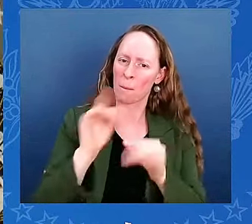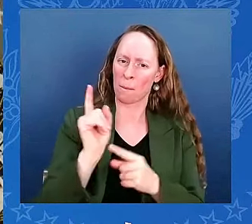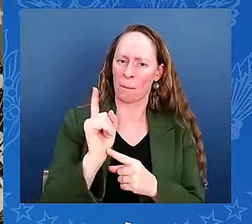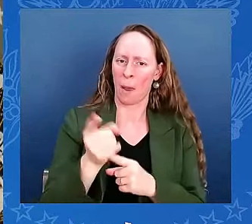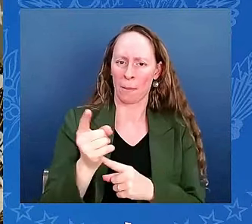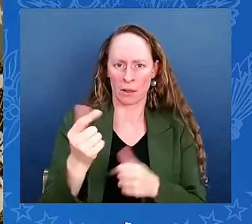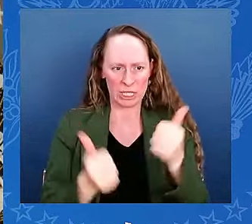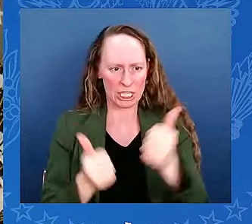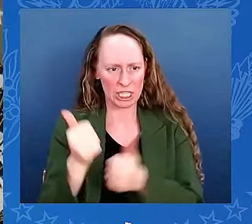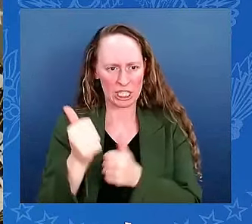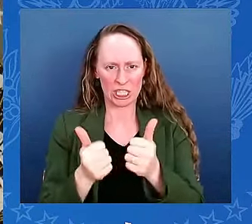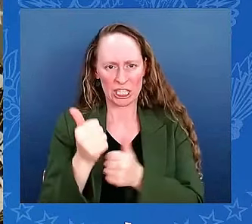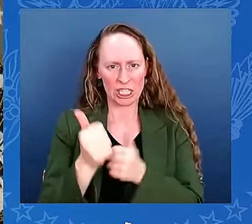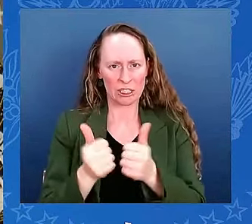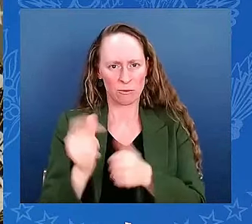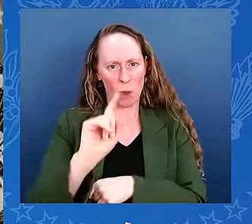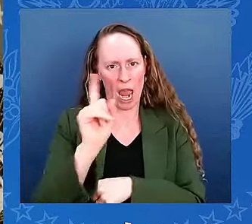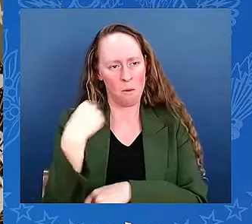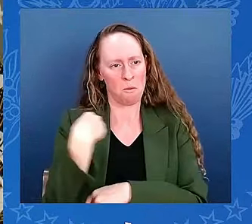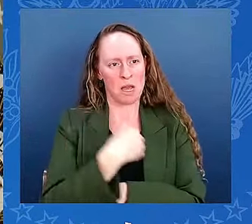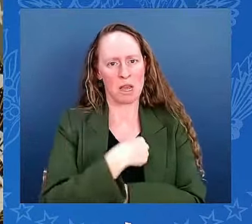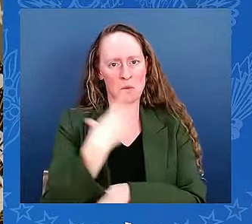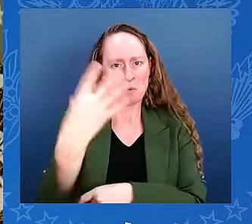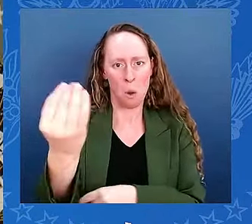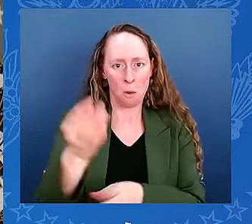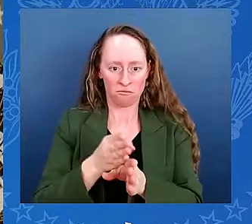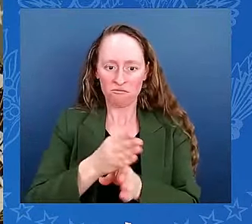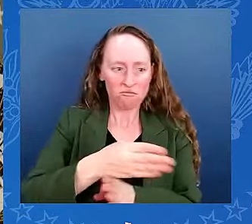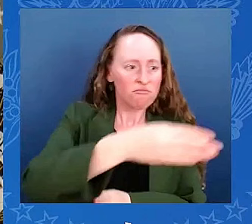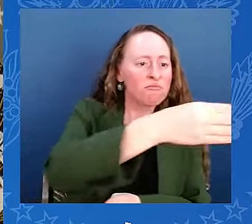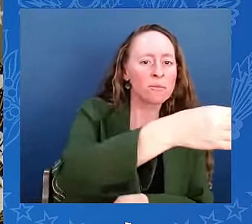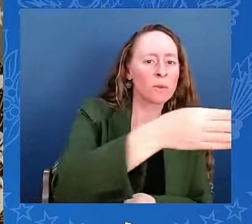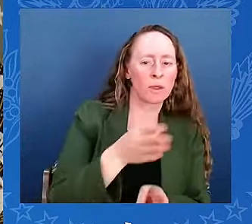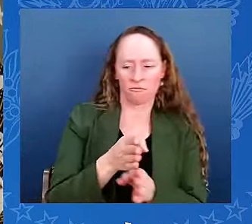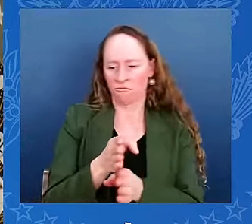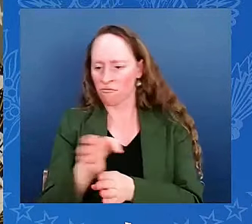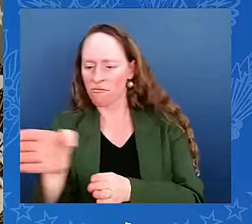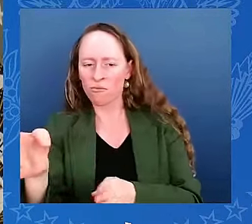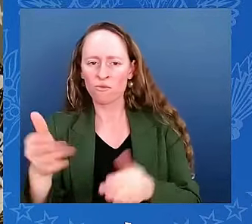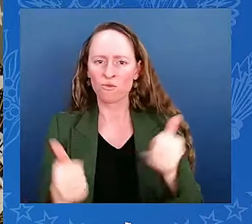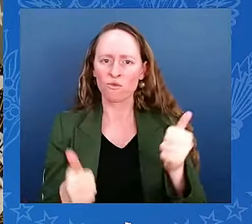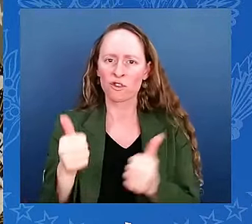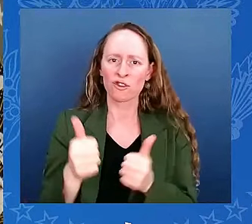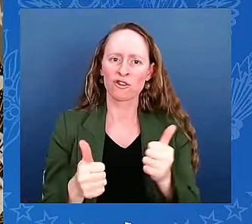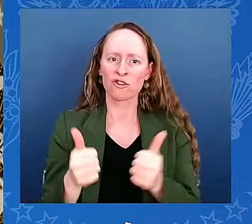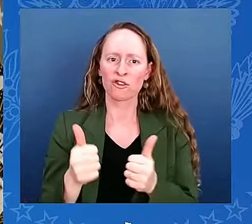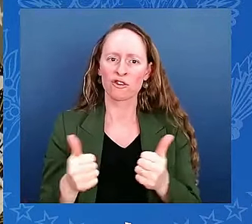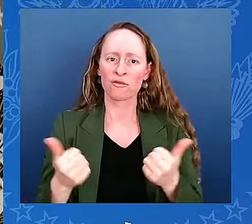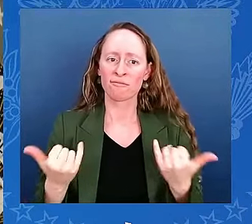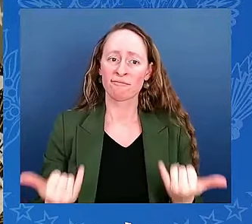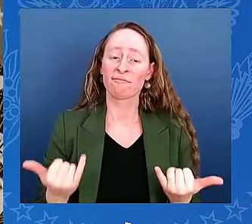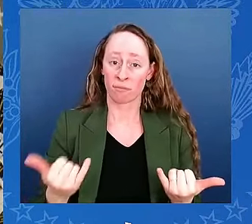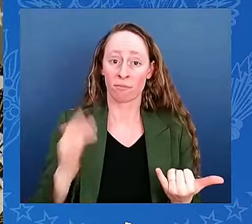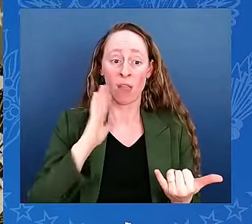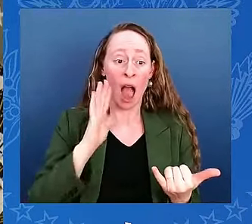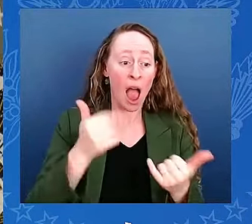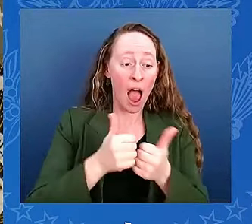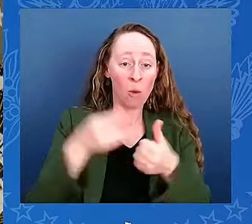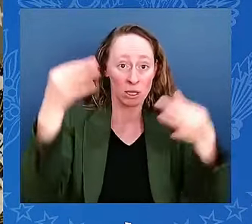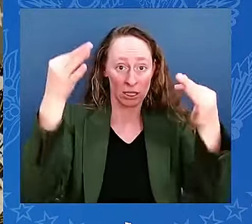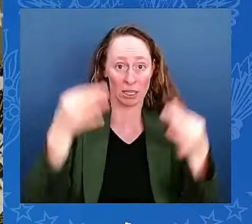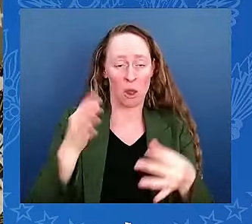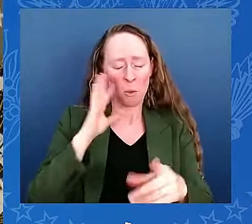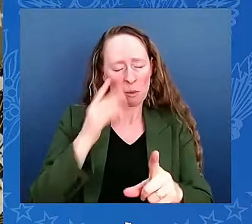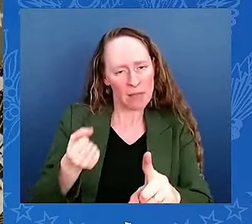where the decisions we make today will determine the future to come for decades, literally. Every generation has been called